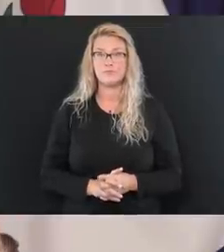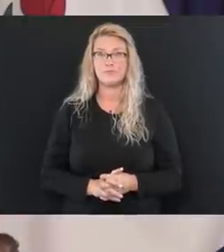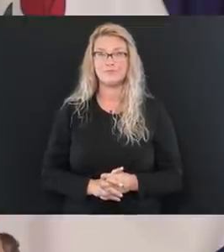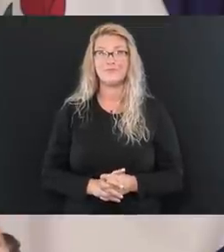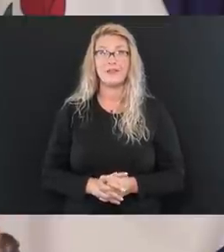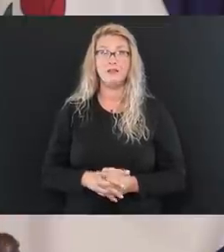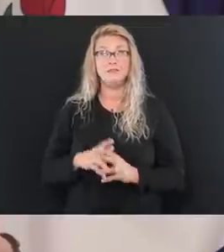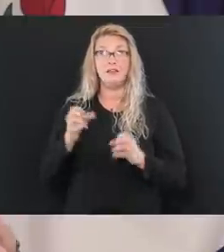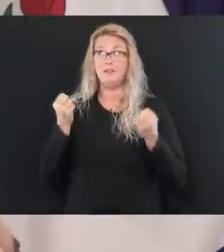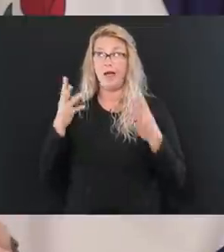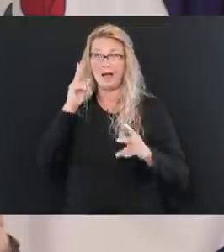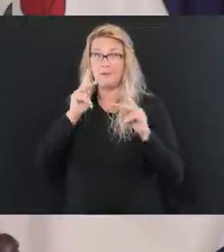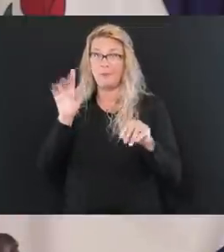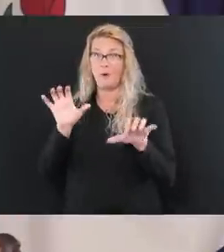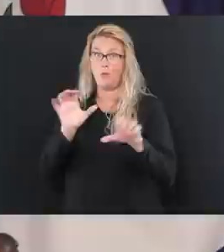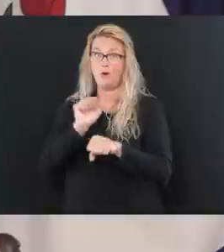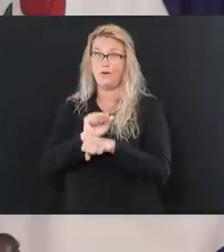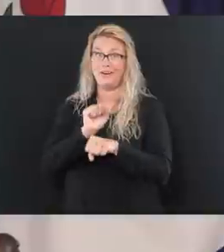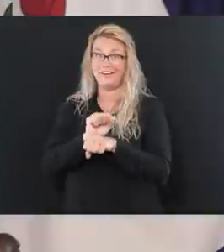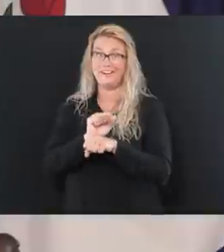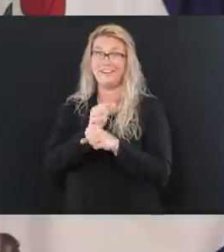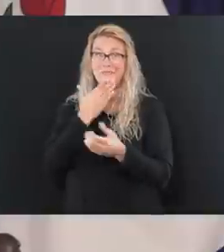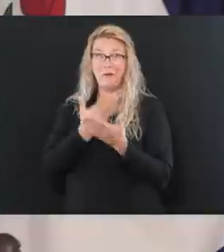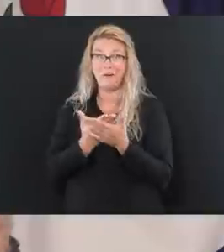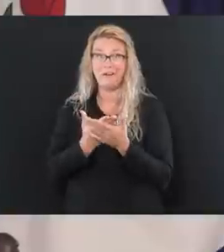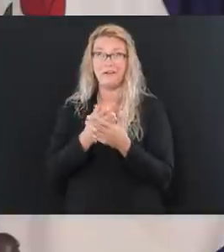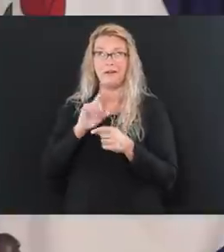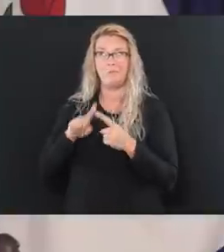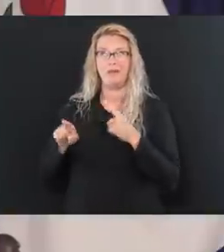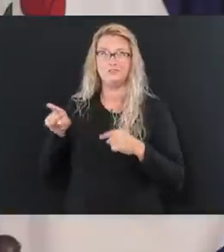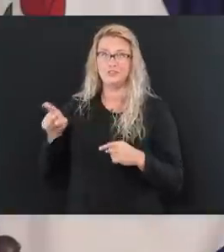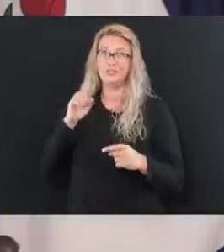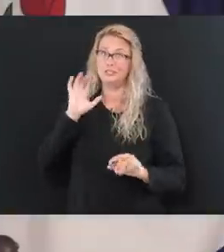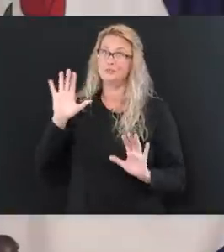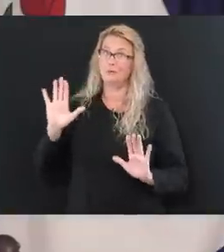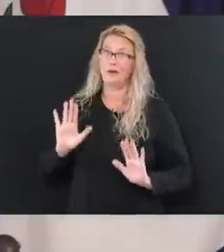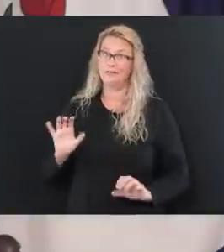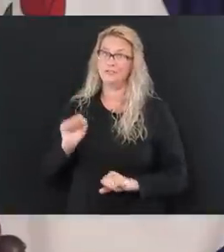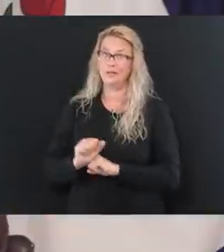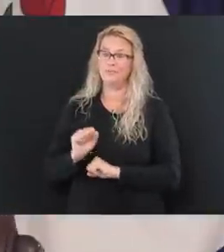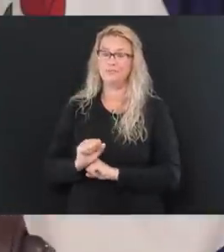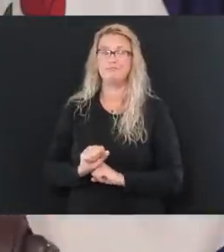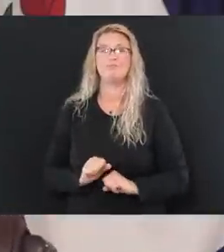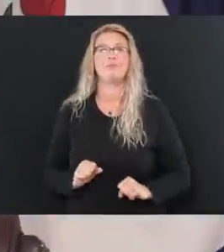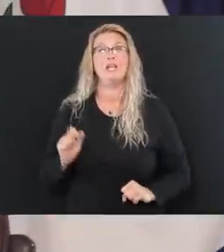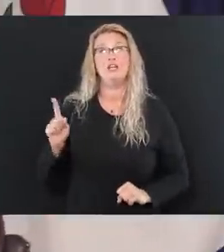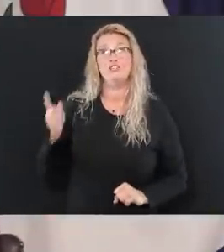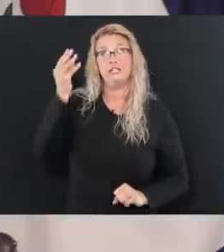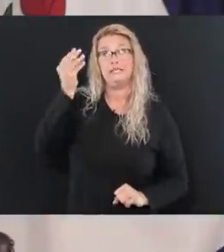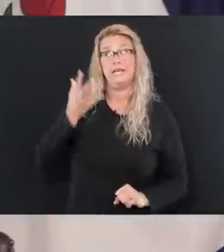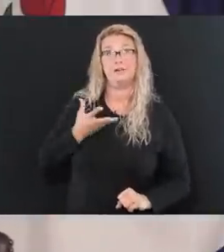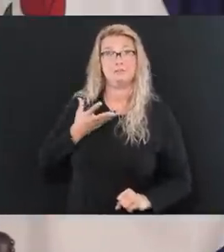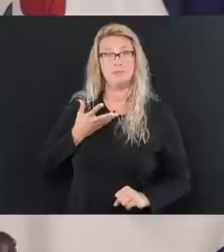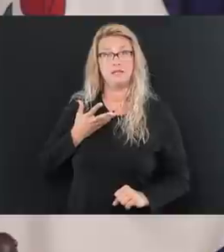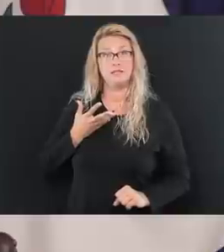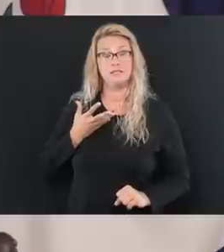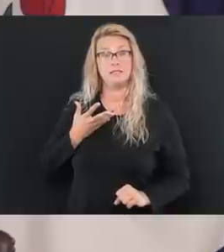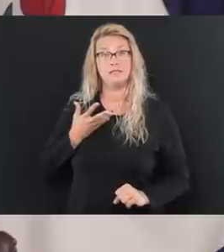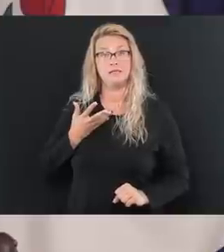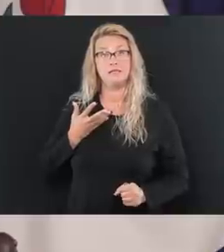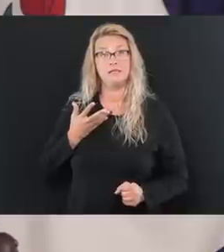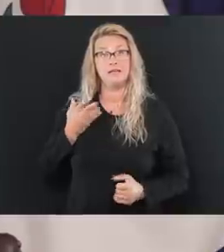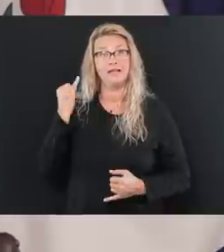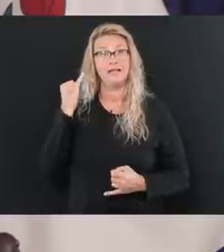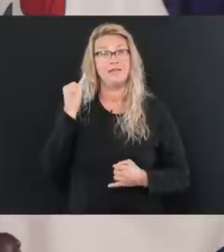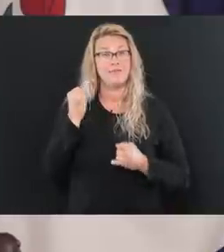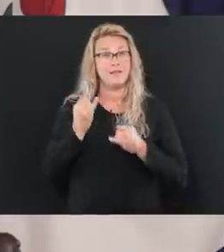good, but there's nobody that's doing anything better. Now, with that being said, she's telling me that through the last seven